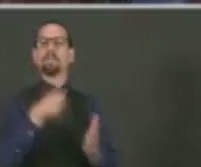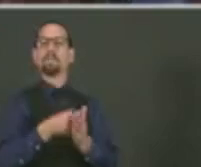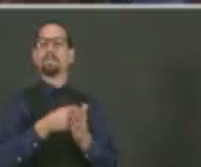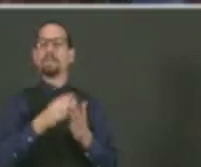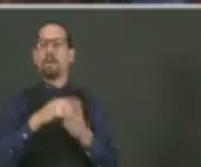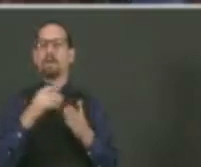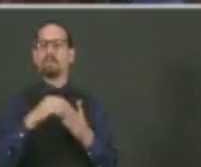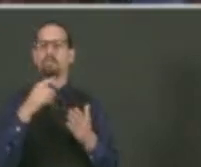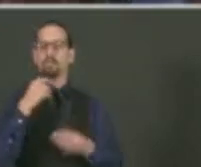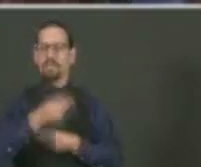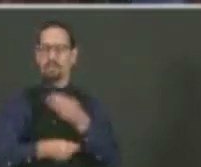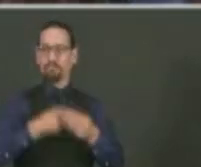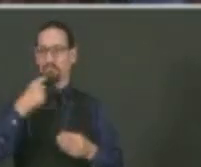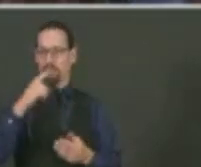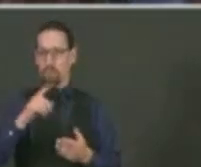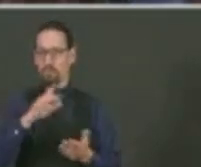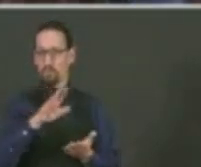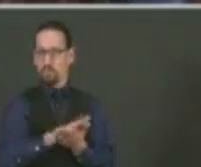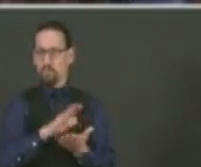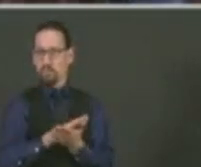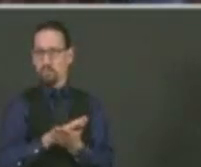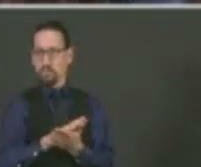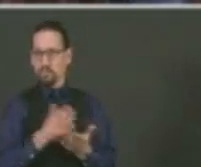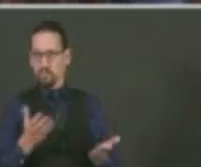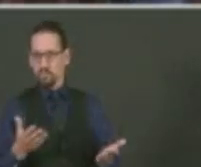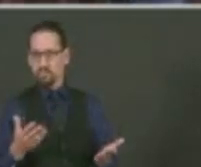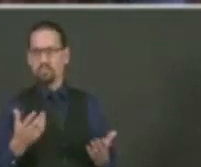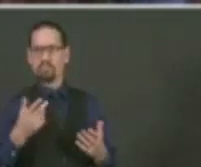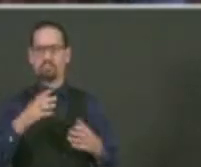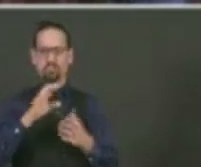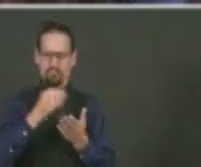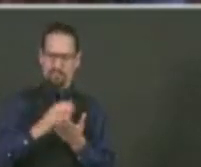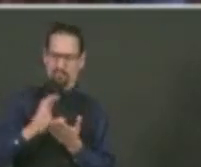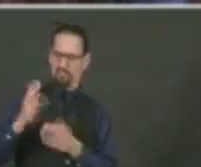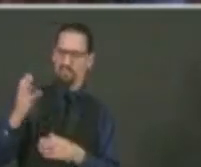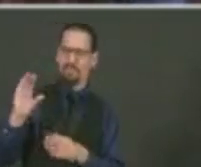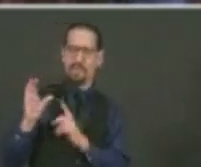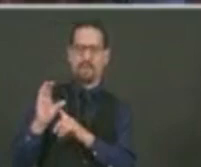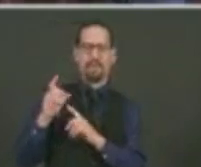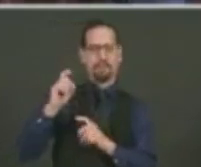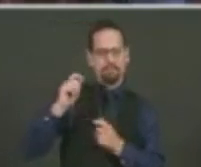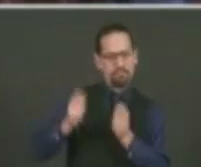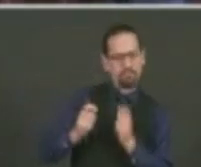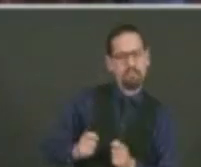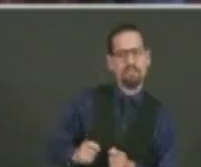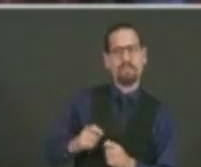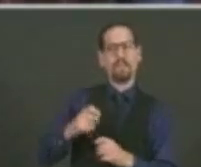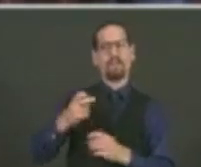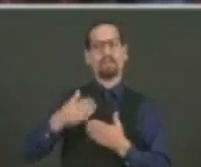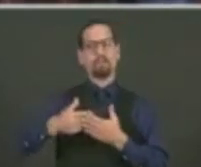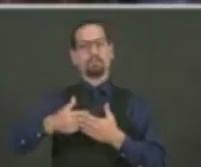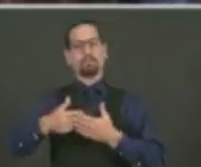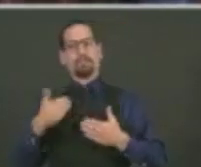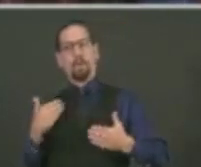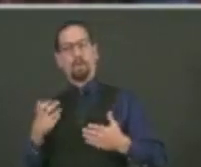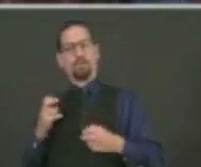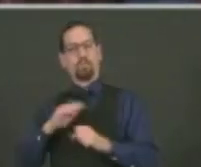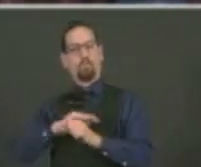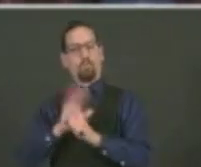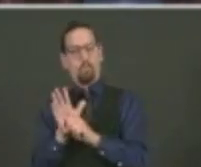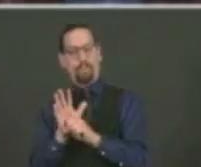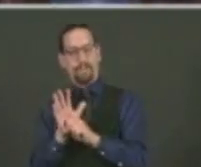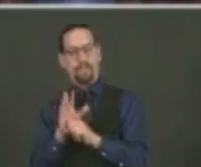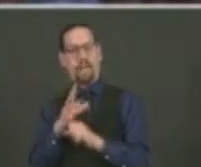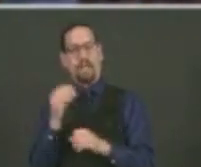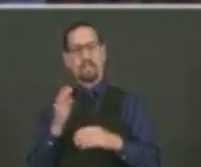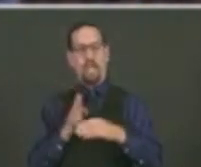utilize, to be able to retrofit successfully from a pre-COVID environment to a post-COVID environment. And of course,